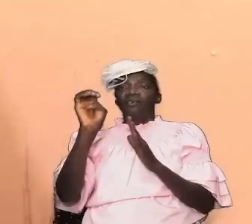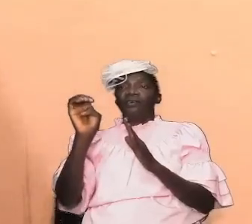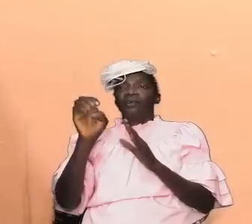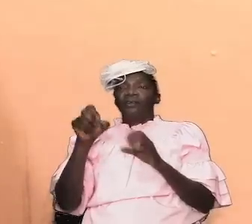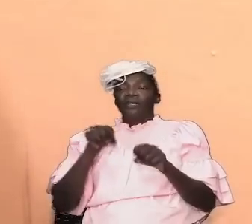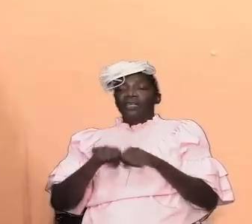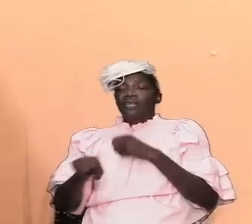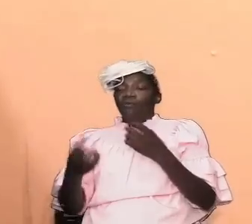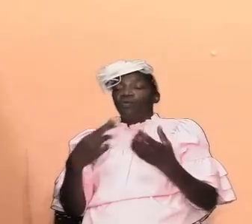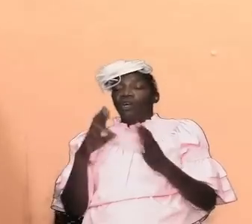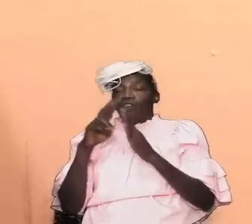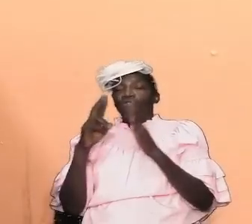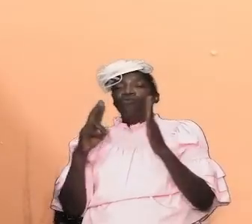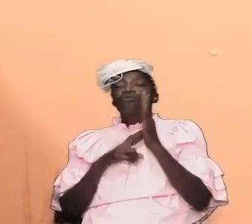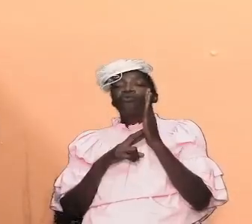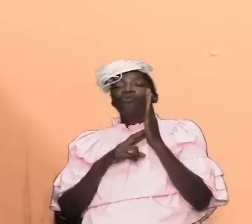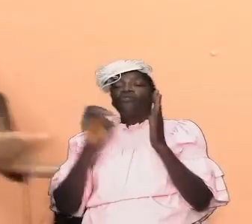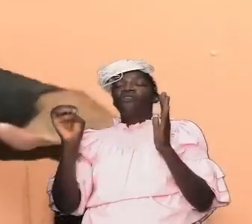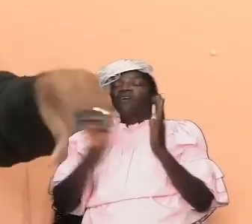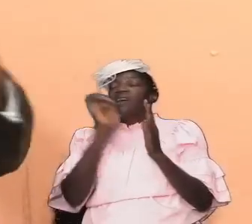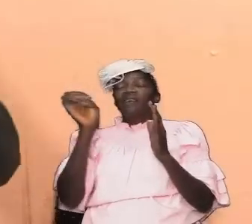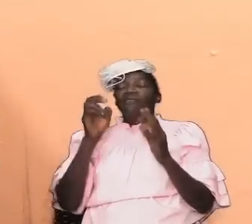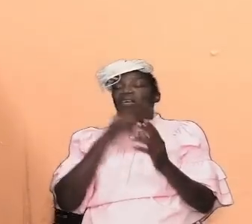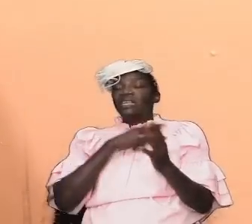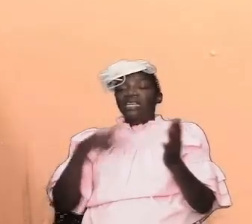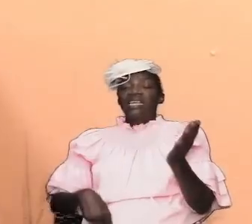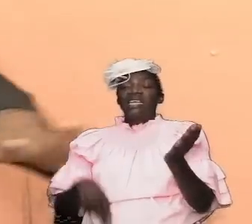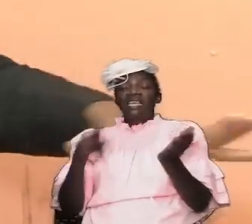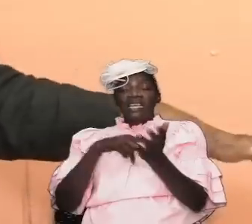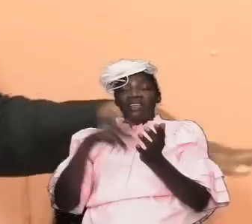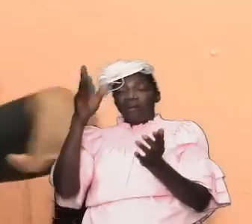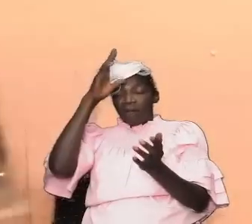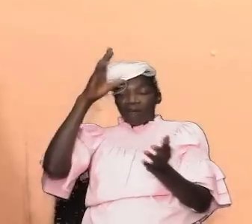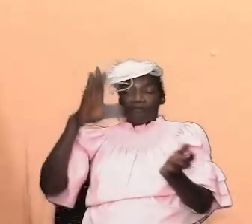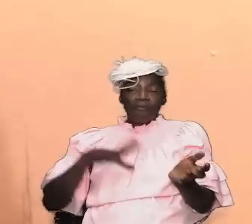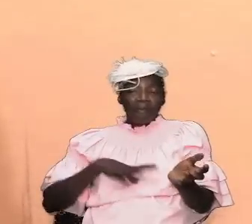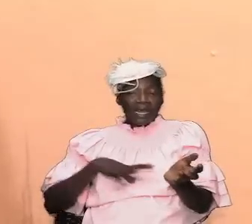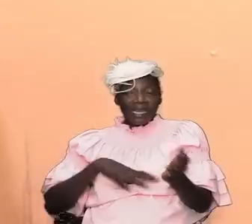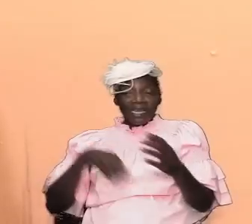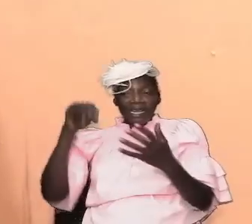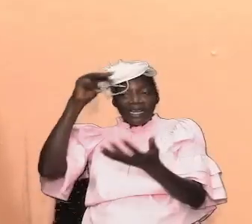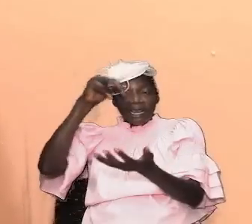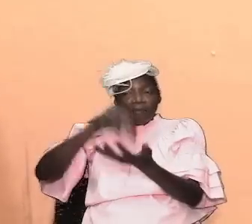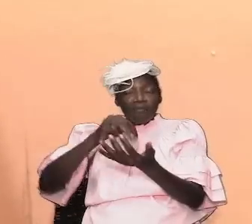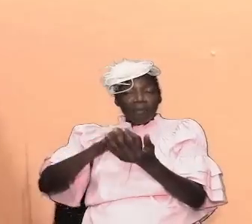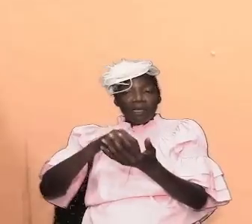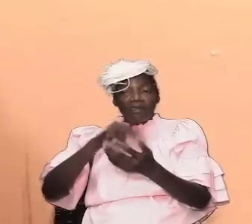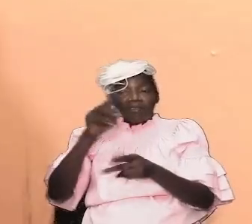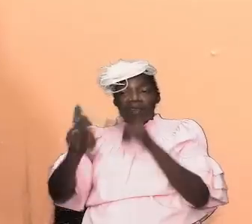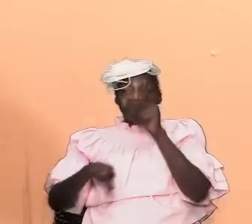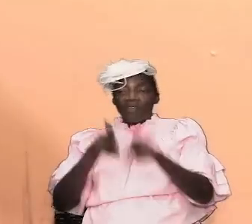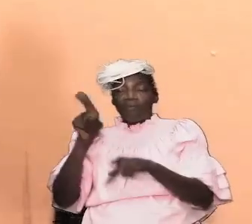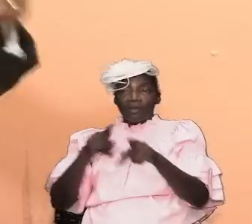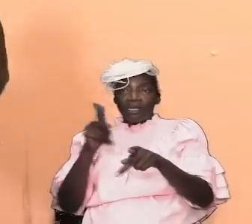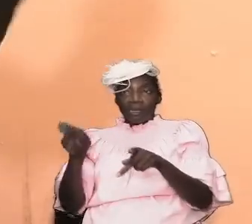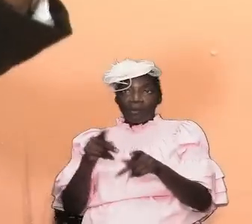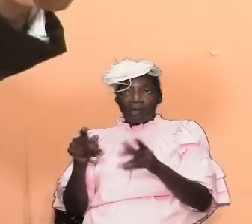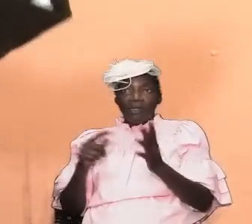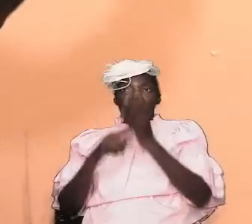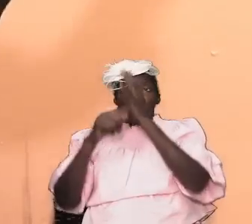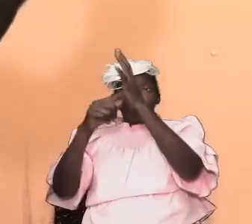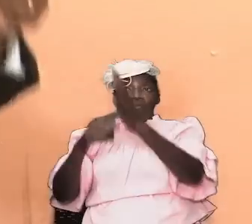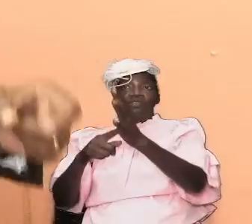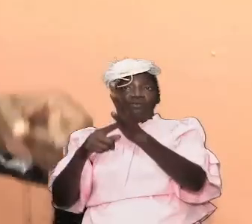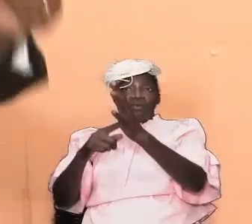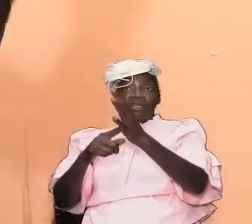wanted to rule forever in the kingdom of men in the midst of the people he was going to be here and he typifies that